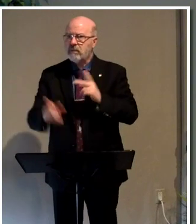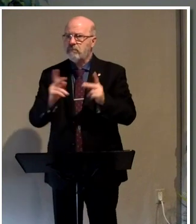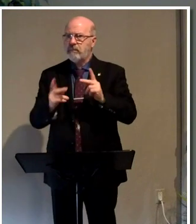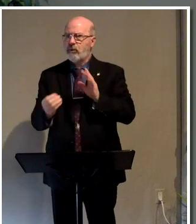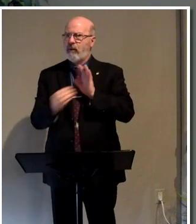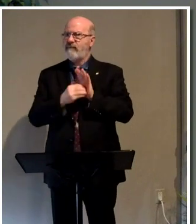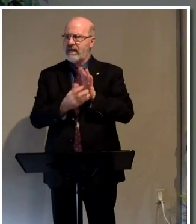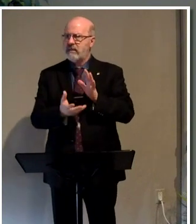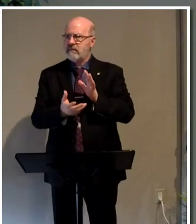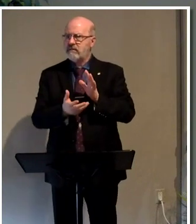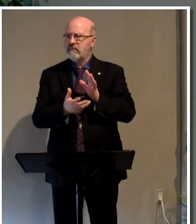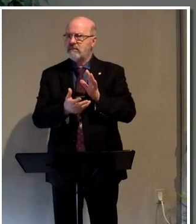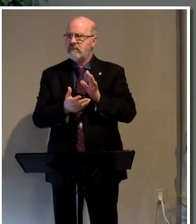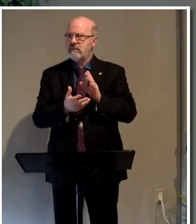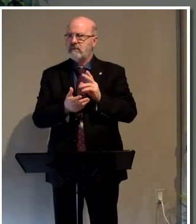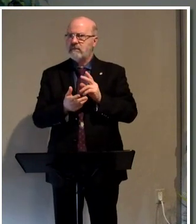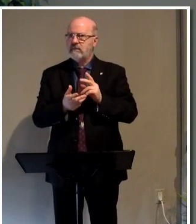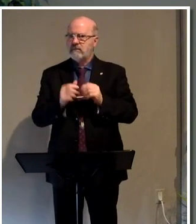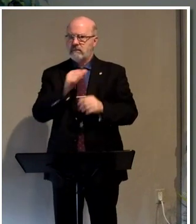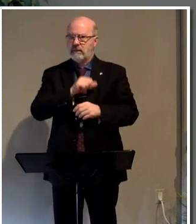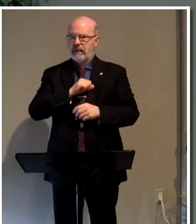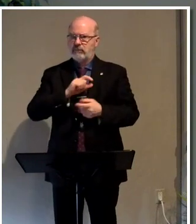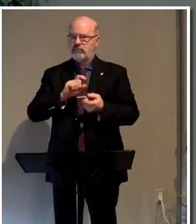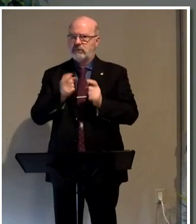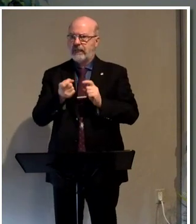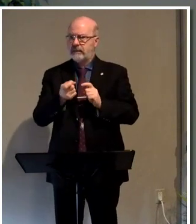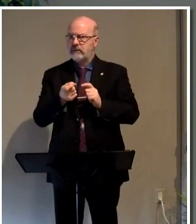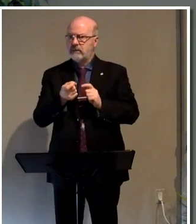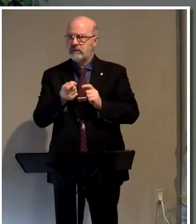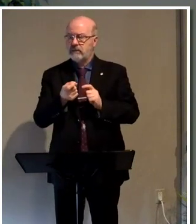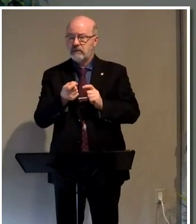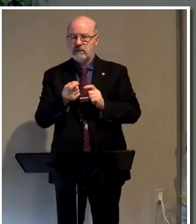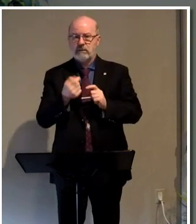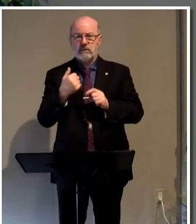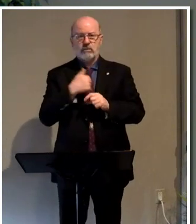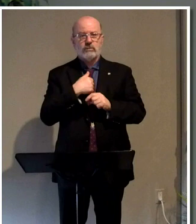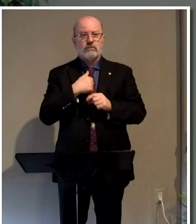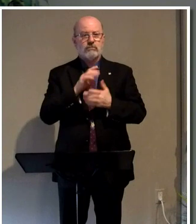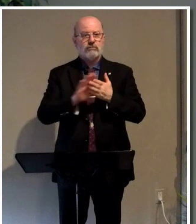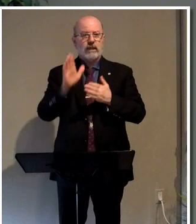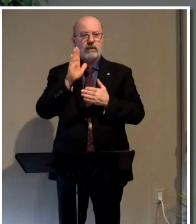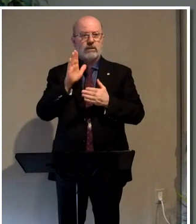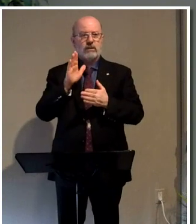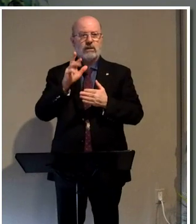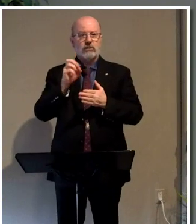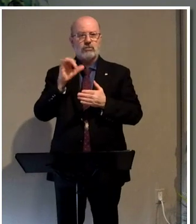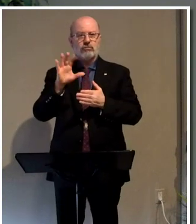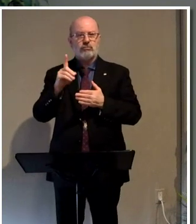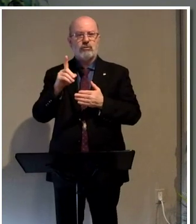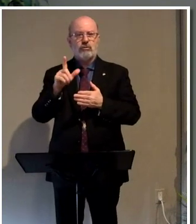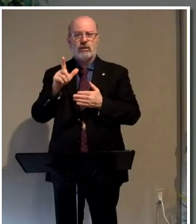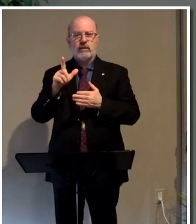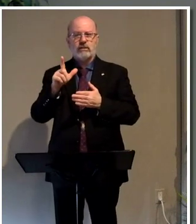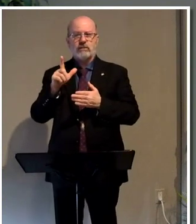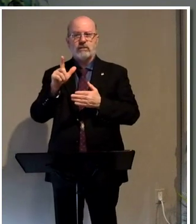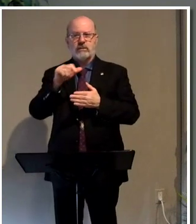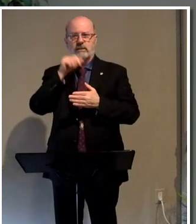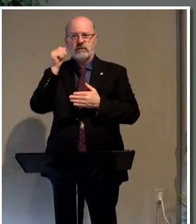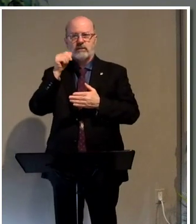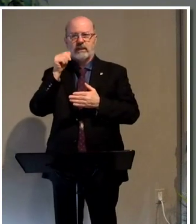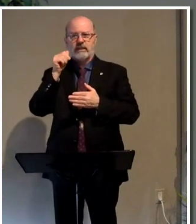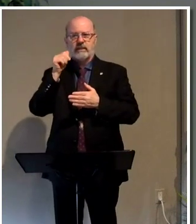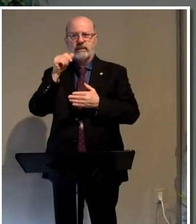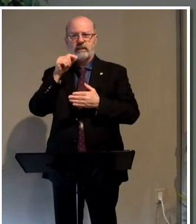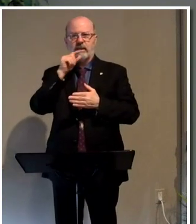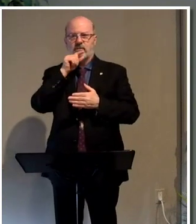the the attitude quickly changes. We were at College Royal yesterday, which is a big open house that they put on at